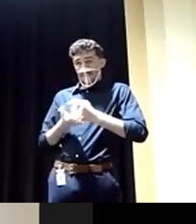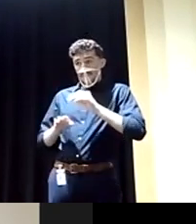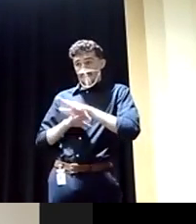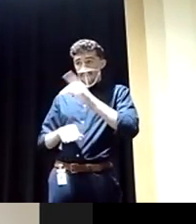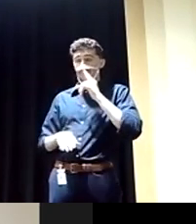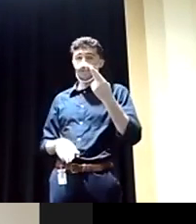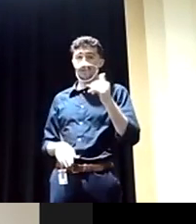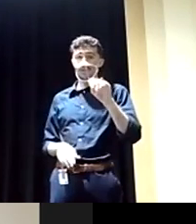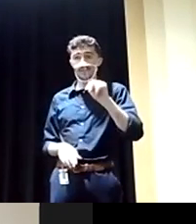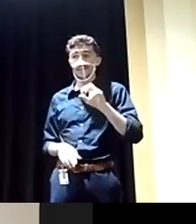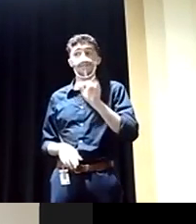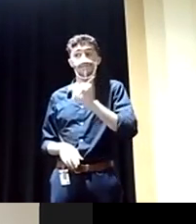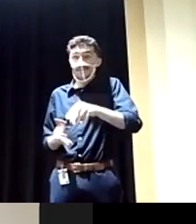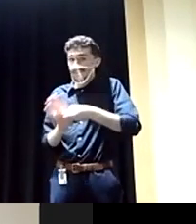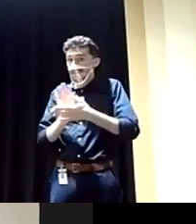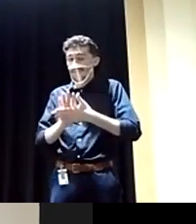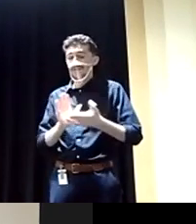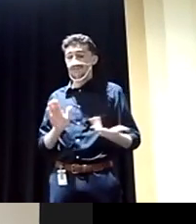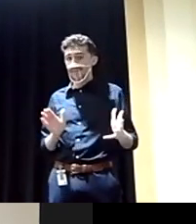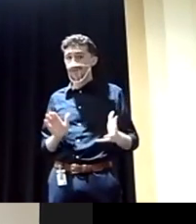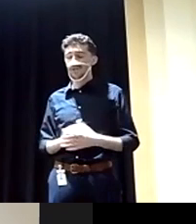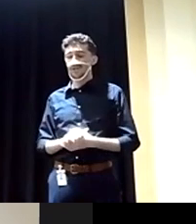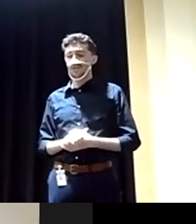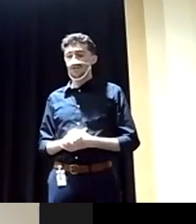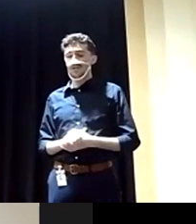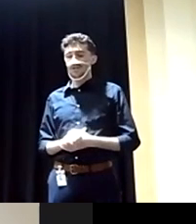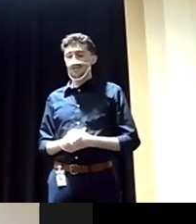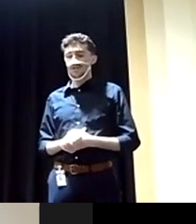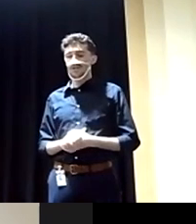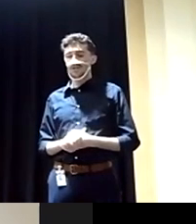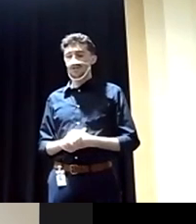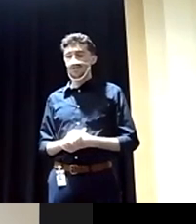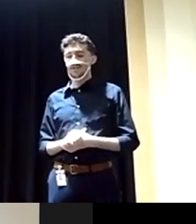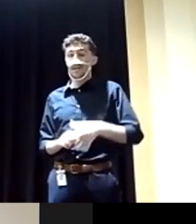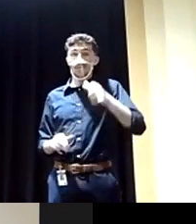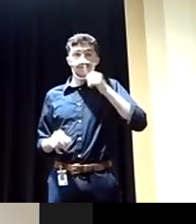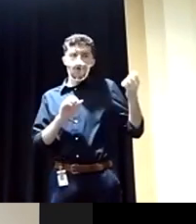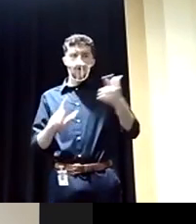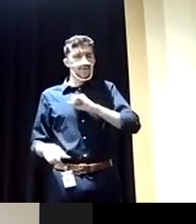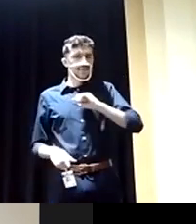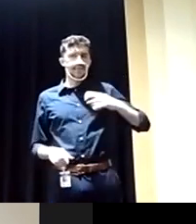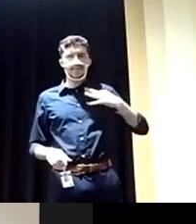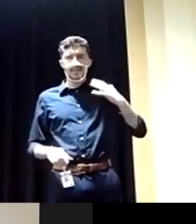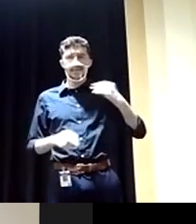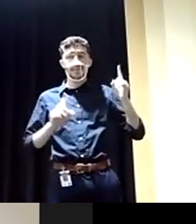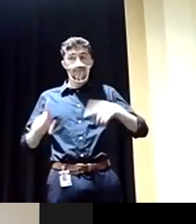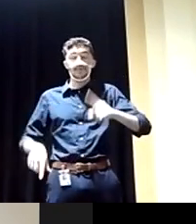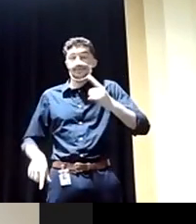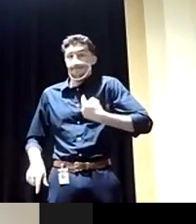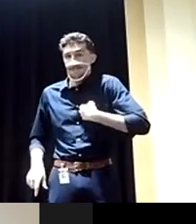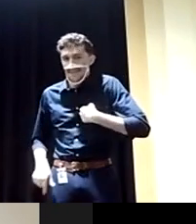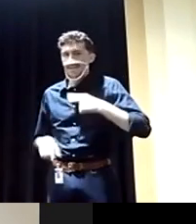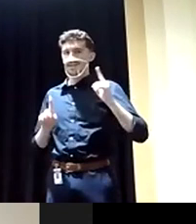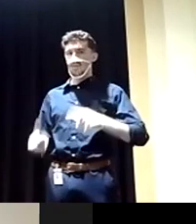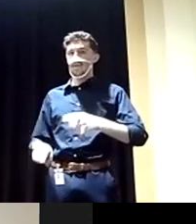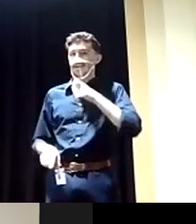rallies in Philadelphia and not one Senate, US Senate candidate but me was there. And so I just wanted to tell